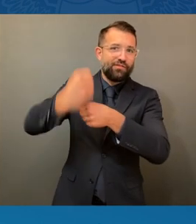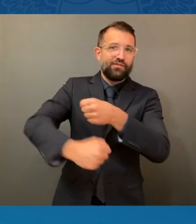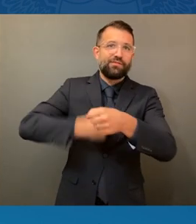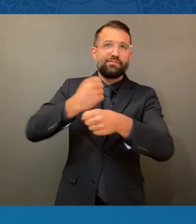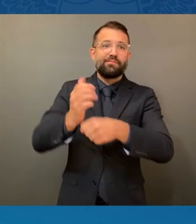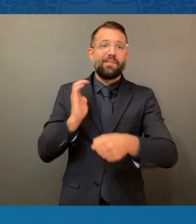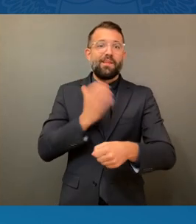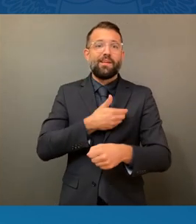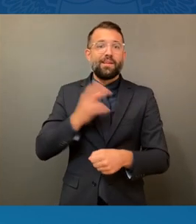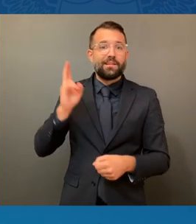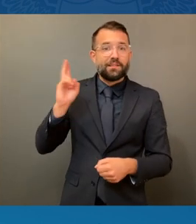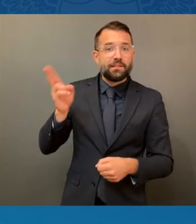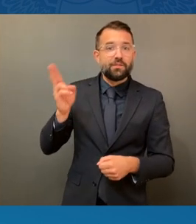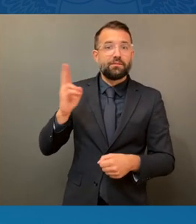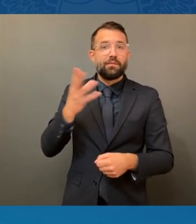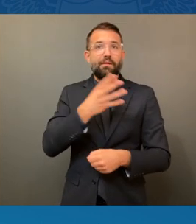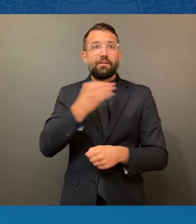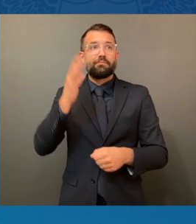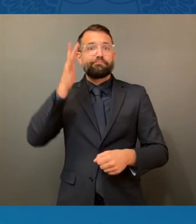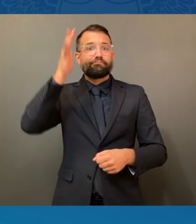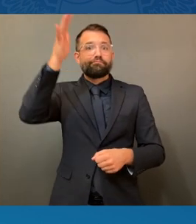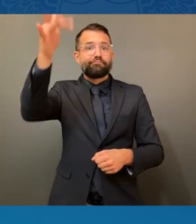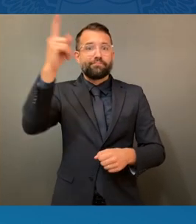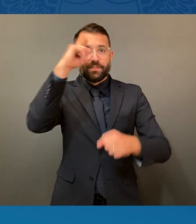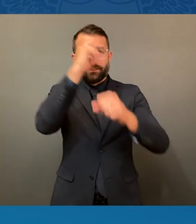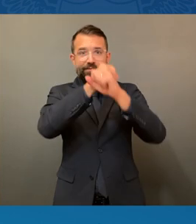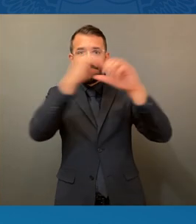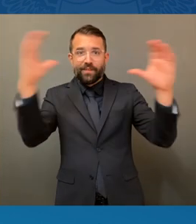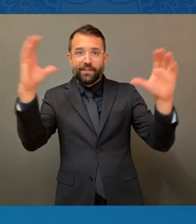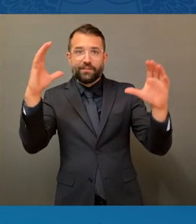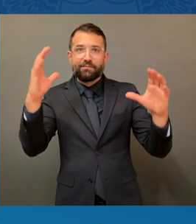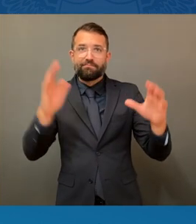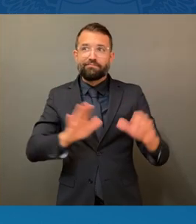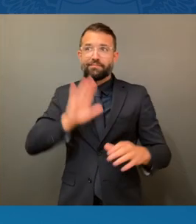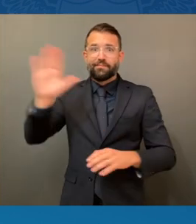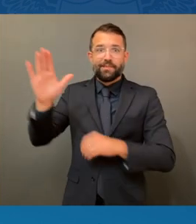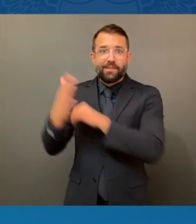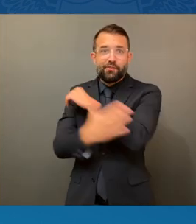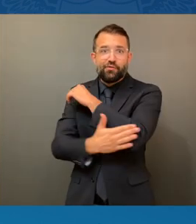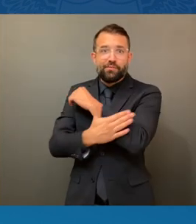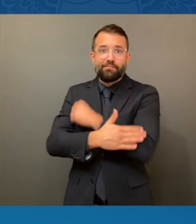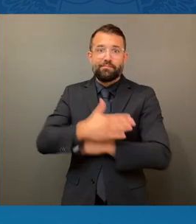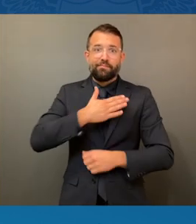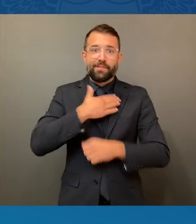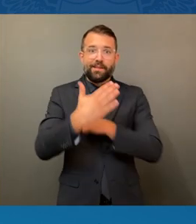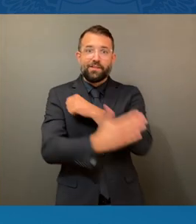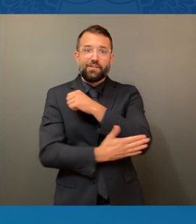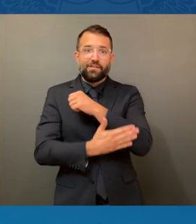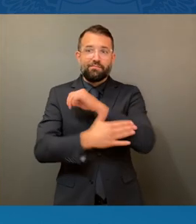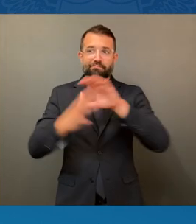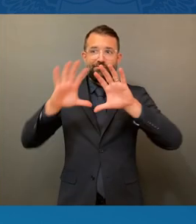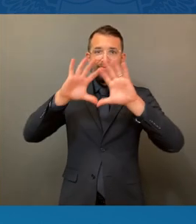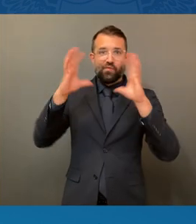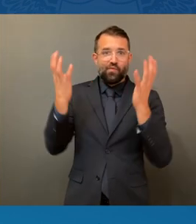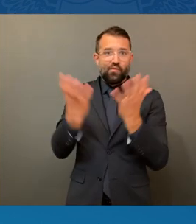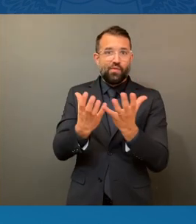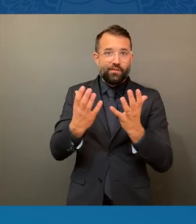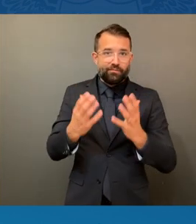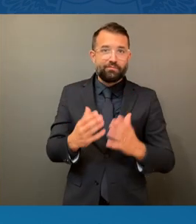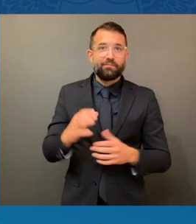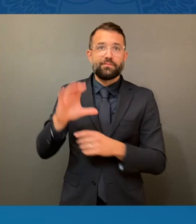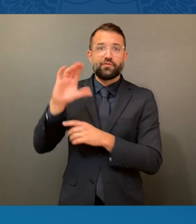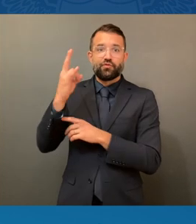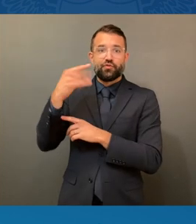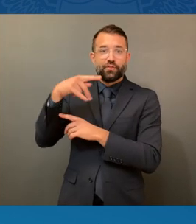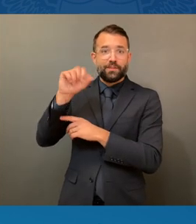future for our respective countries and the world. The CHIPS Act is a demonstration of the commitment